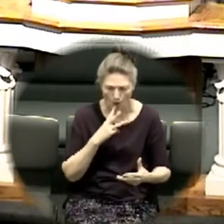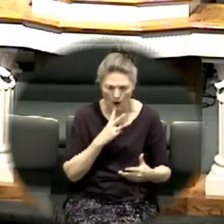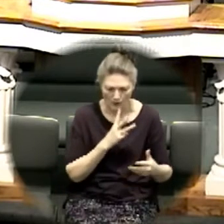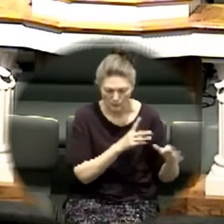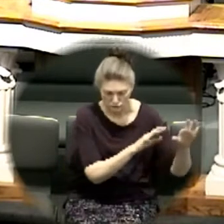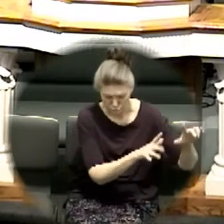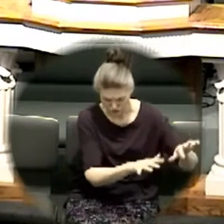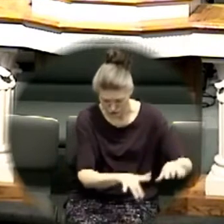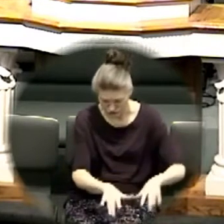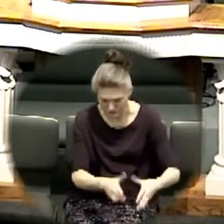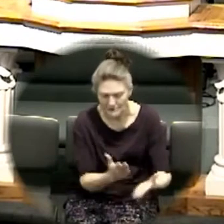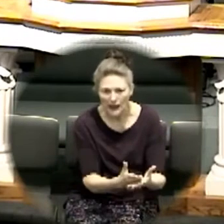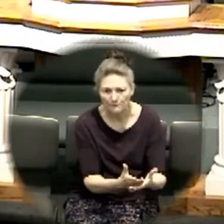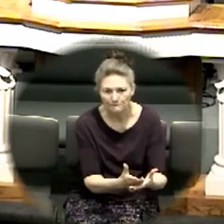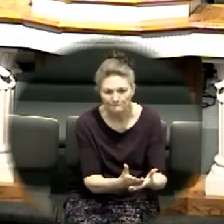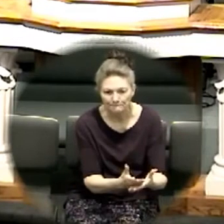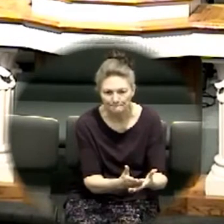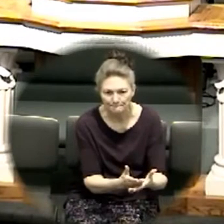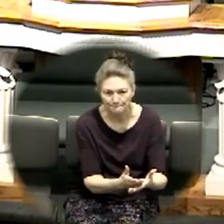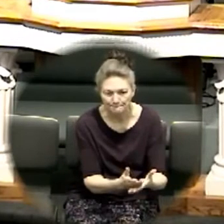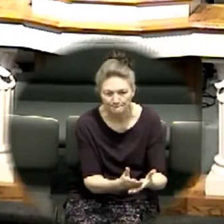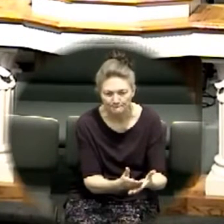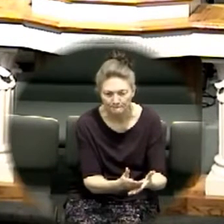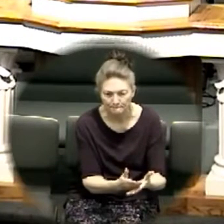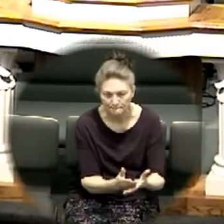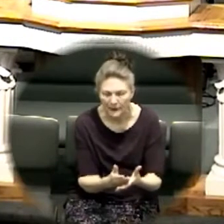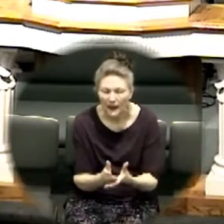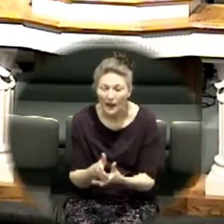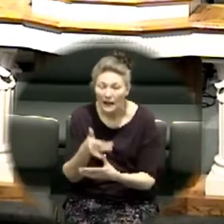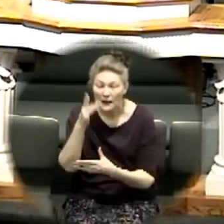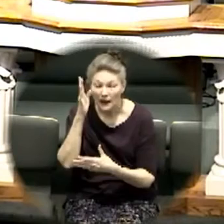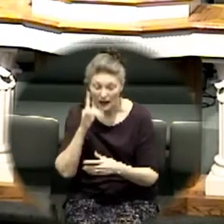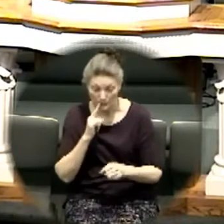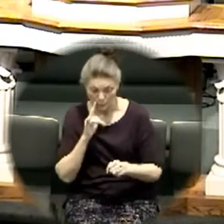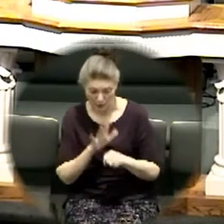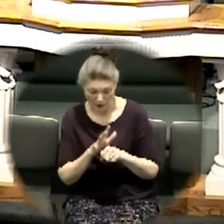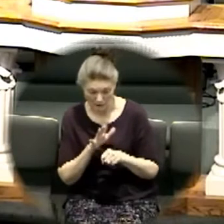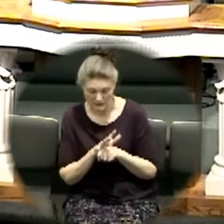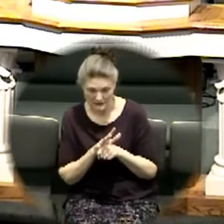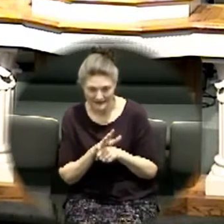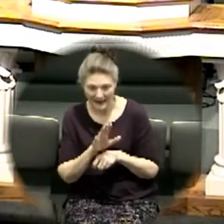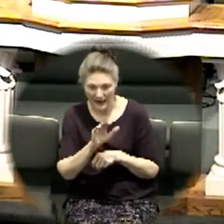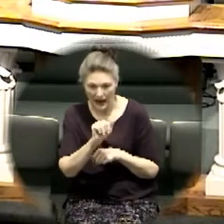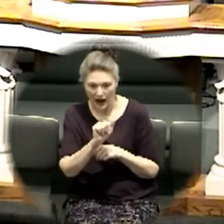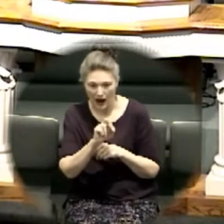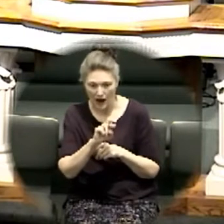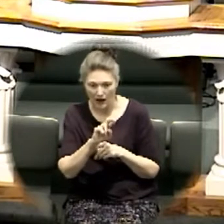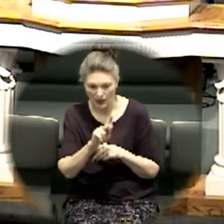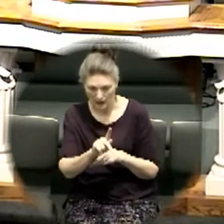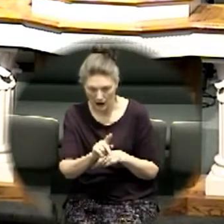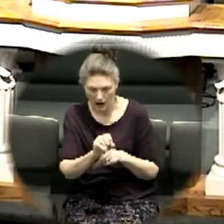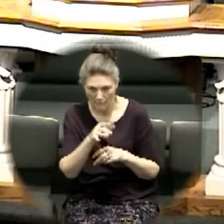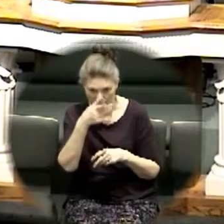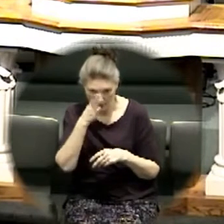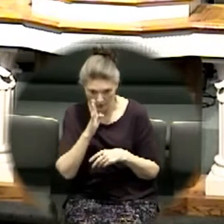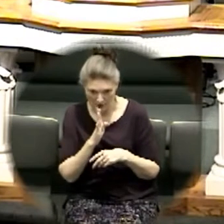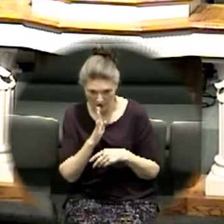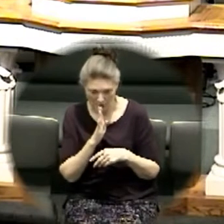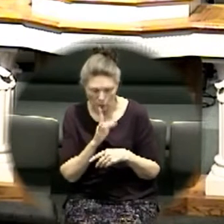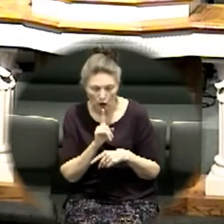well that would be a nice thought that would be a nice thought if they set the ark on the ground